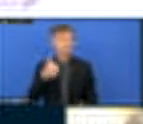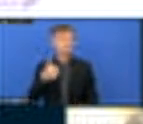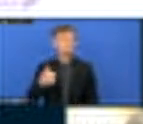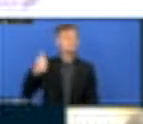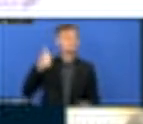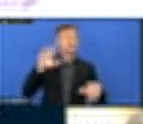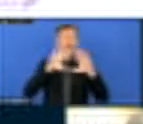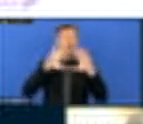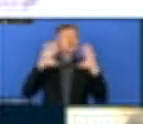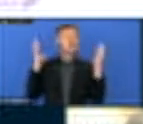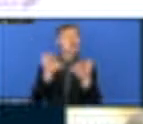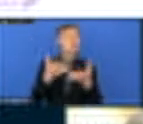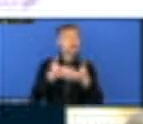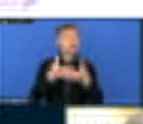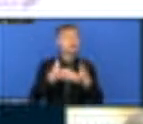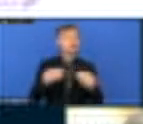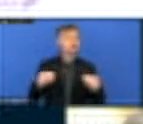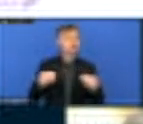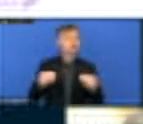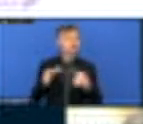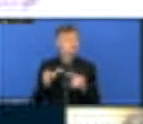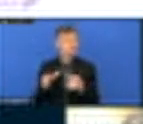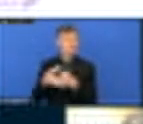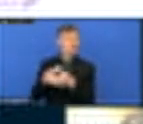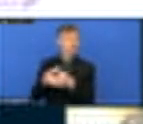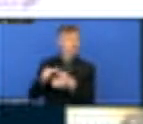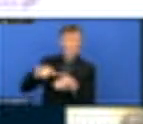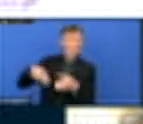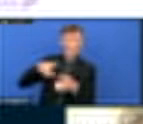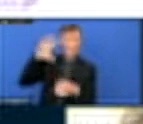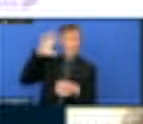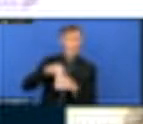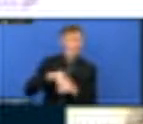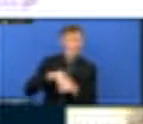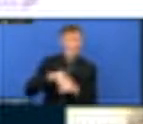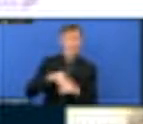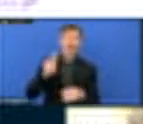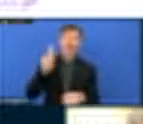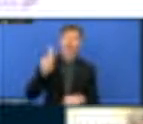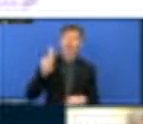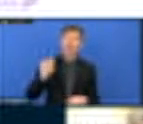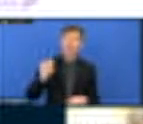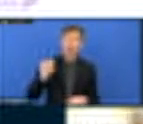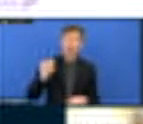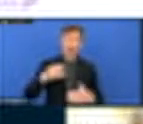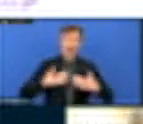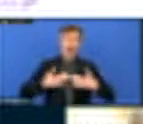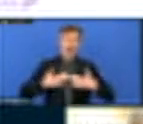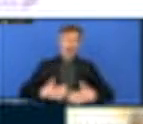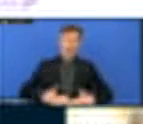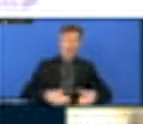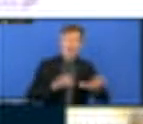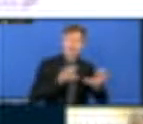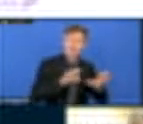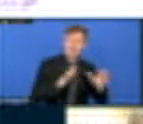Nations Human Settlements Program. This is the United Nations entity that is mandated to work